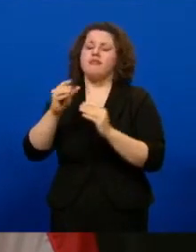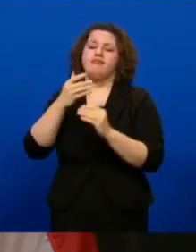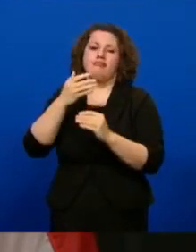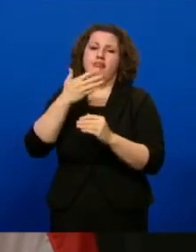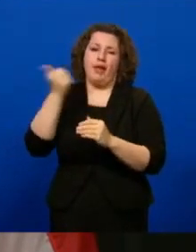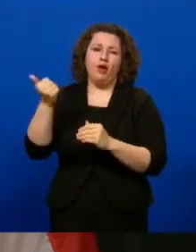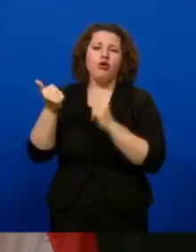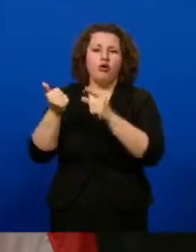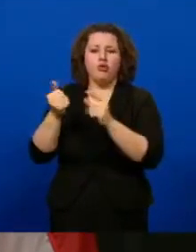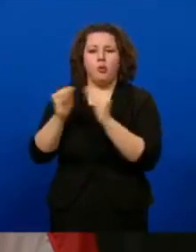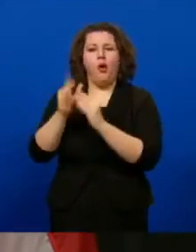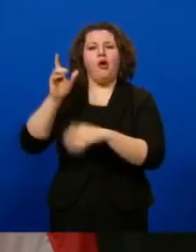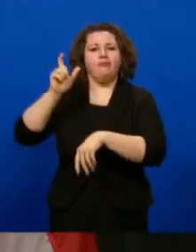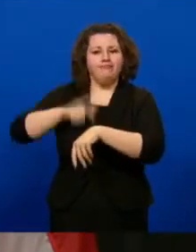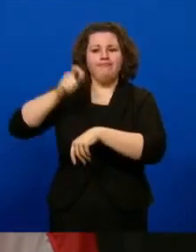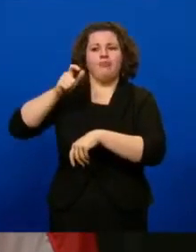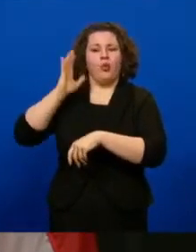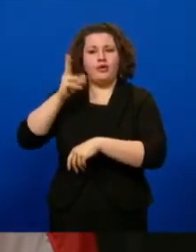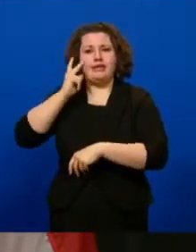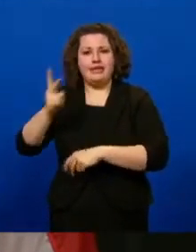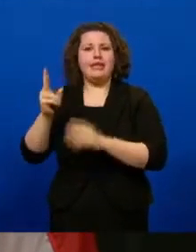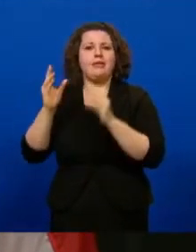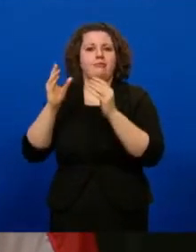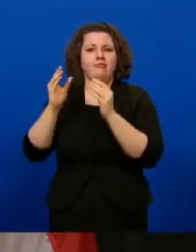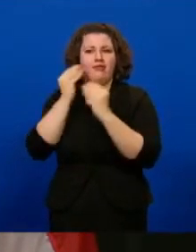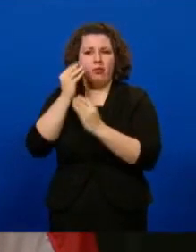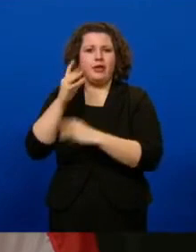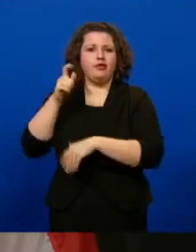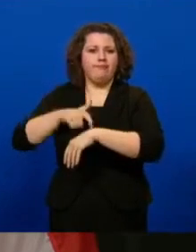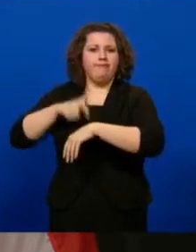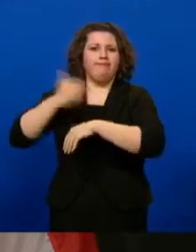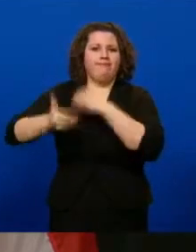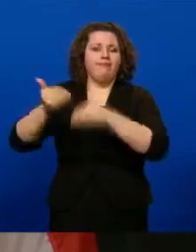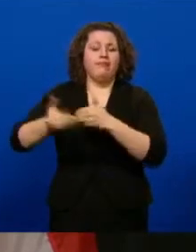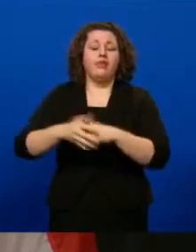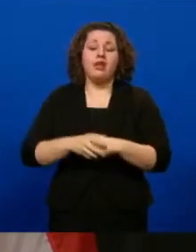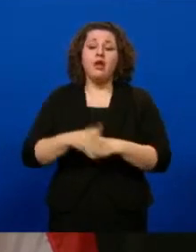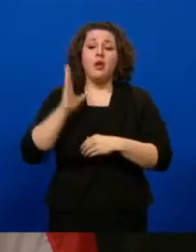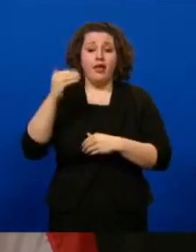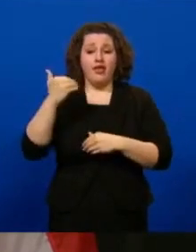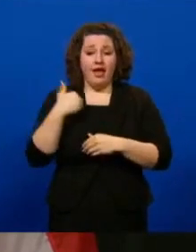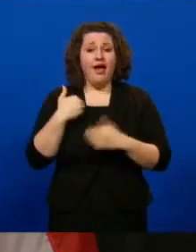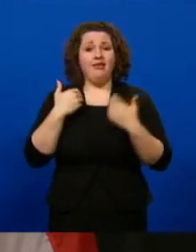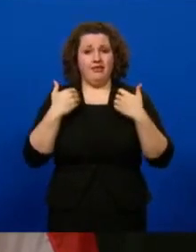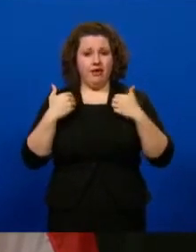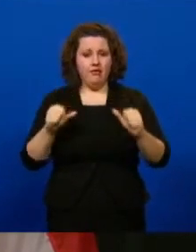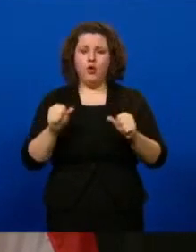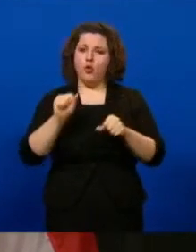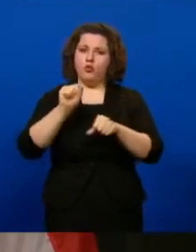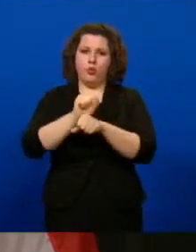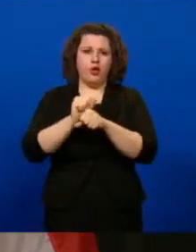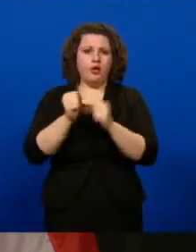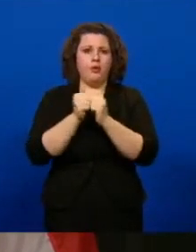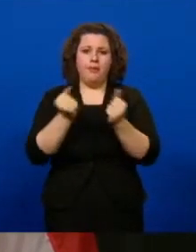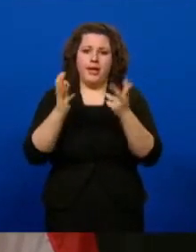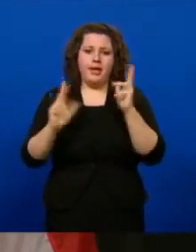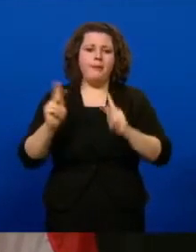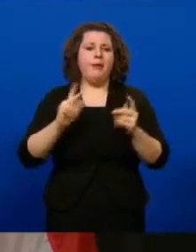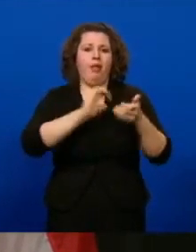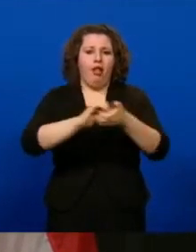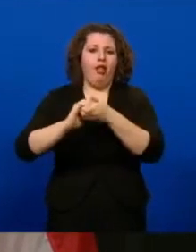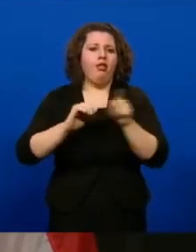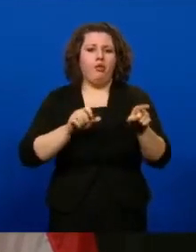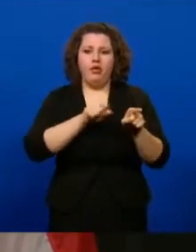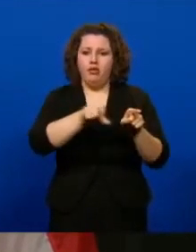expand and grow in our ability to vaccinate more broadly, there will be a multi-pronged effort with a lot of partners at the table to administer the